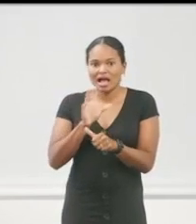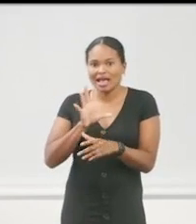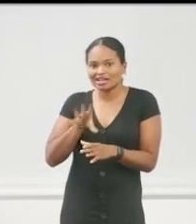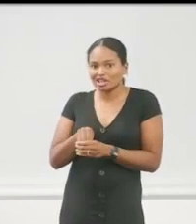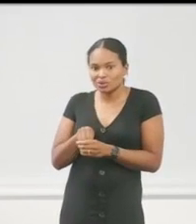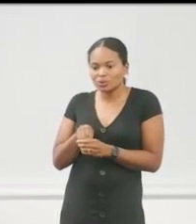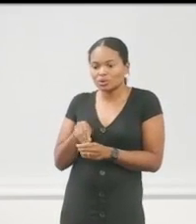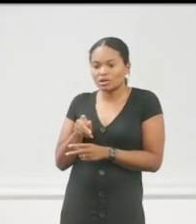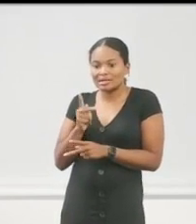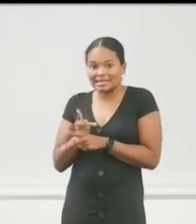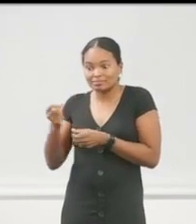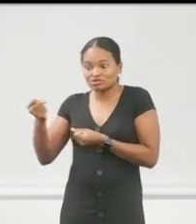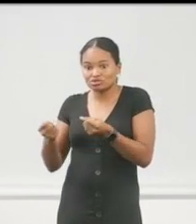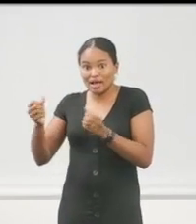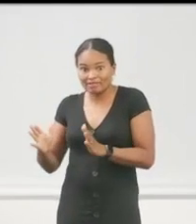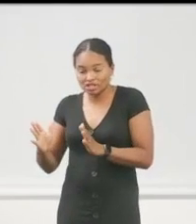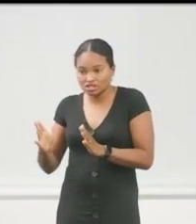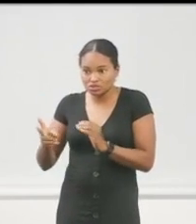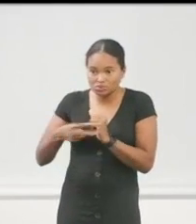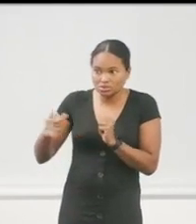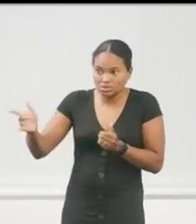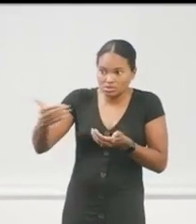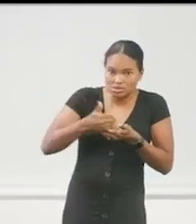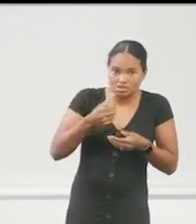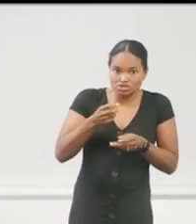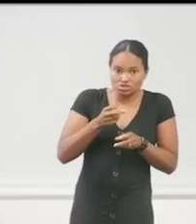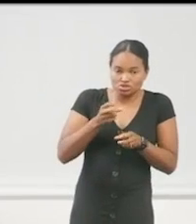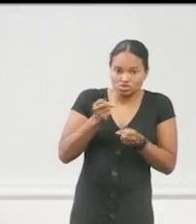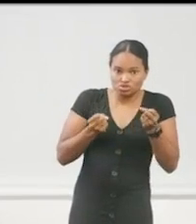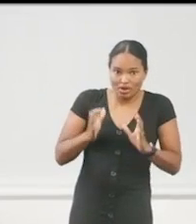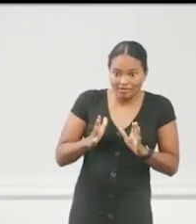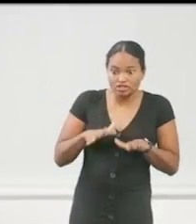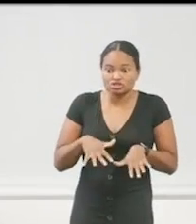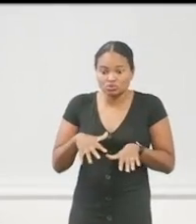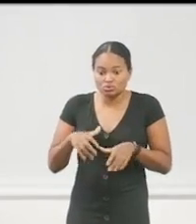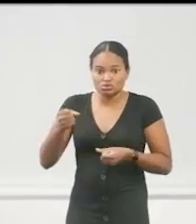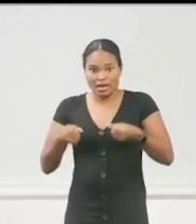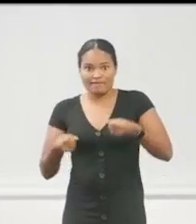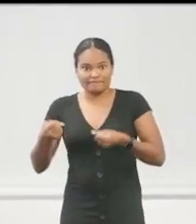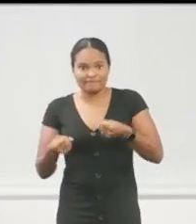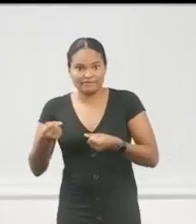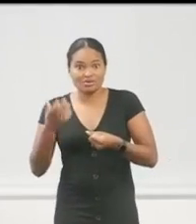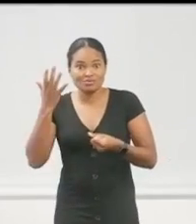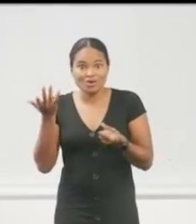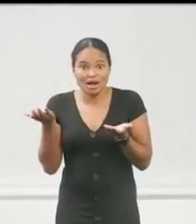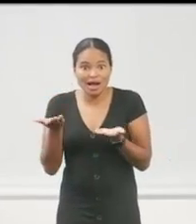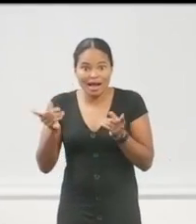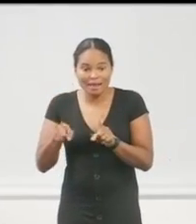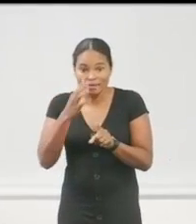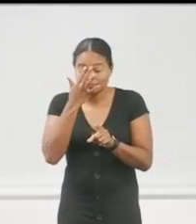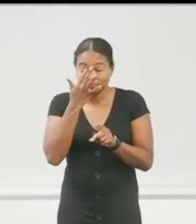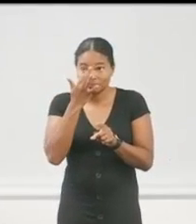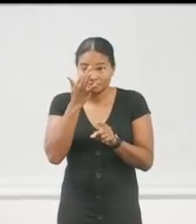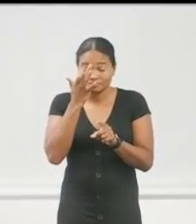drivers to drive the buses. The drivers were evacuated out as well. So, the buses stayed. The water came up.